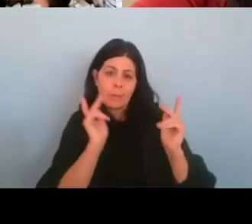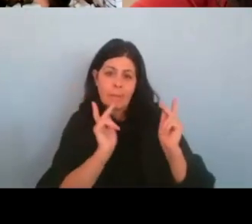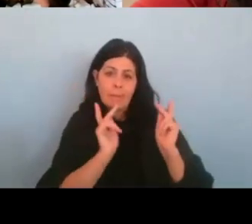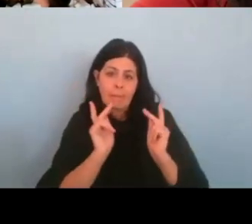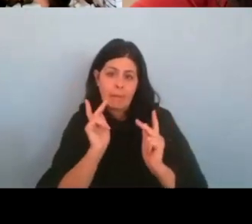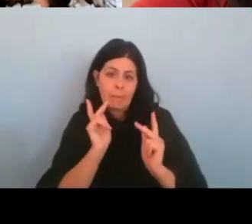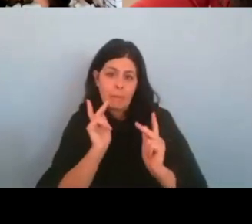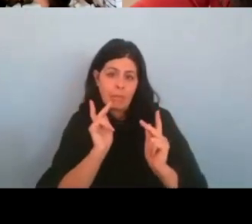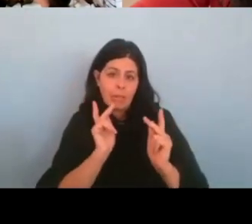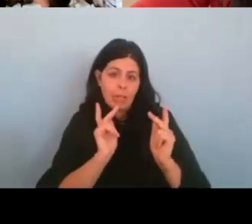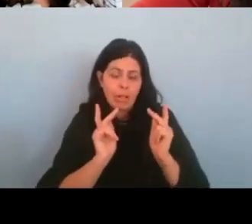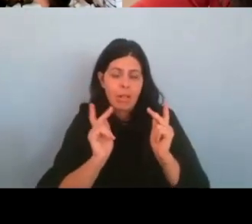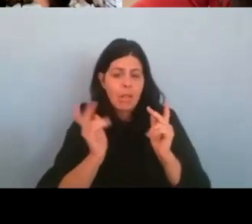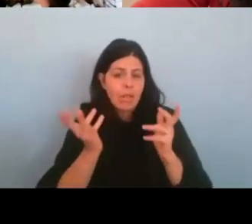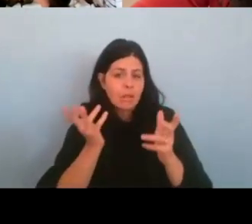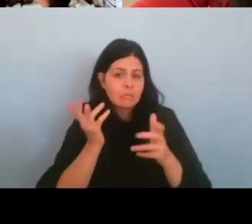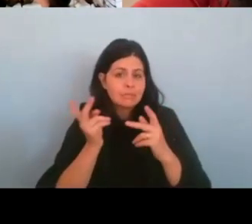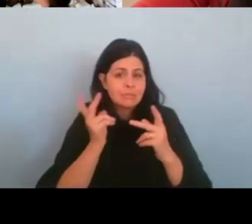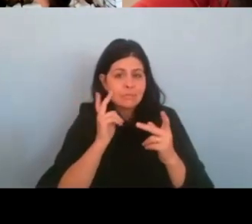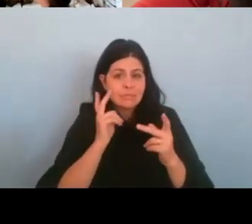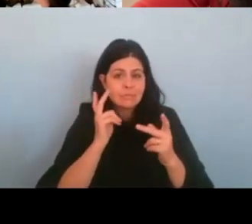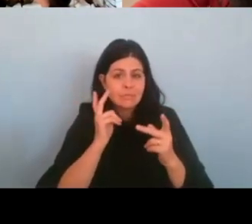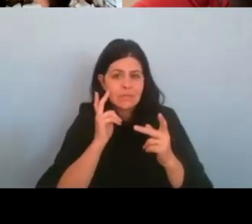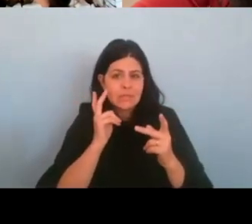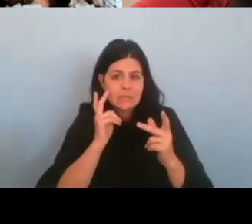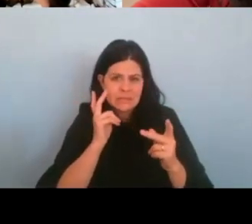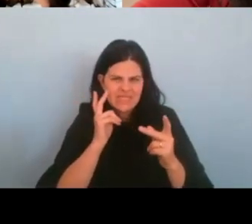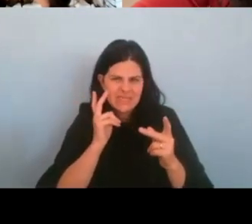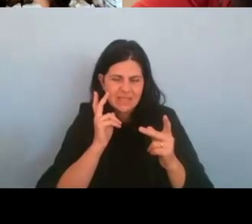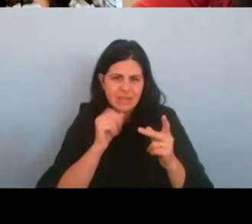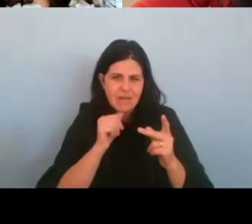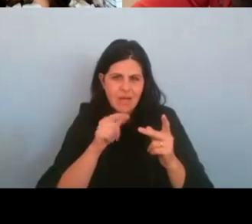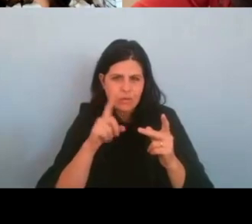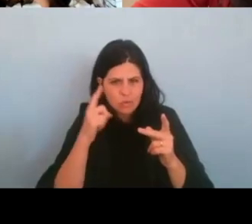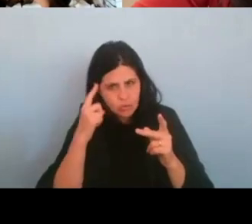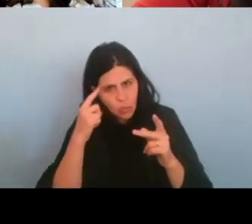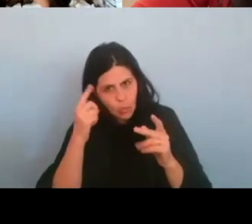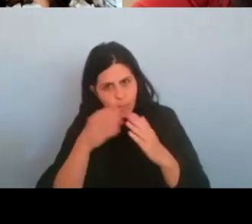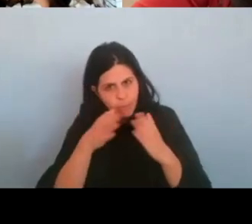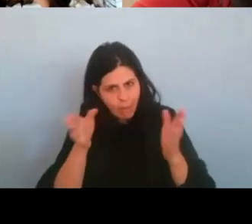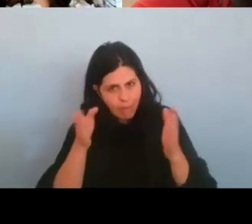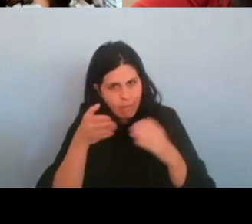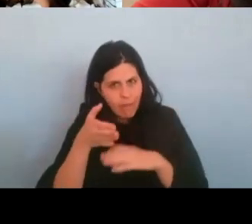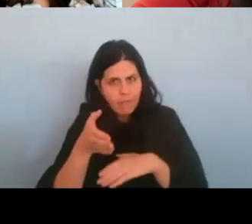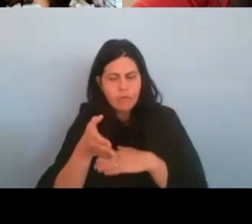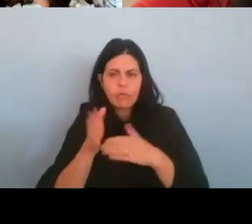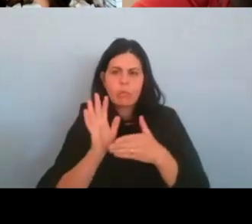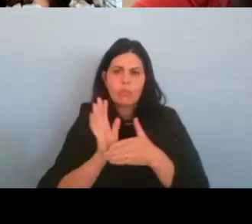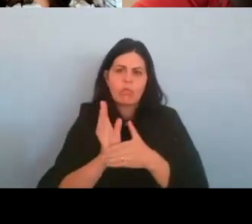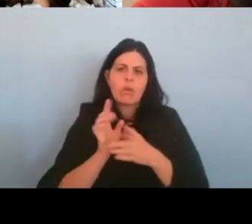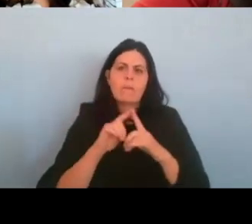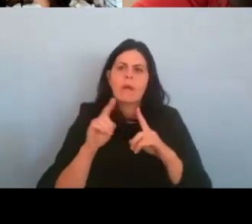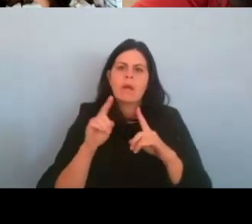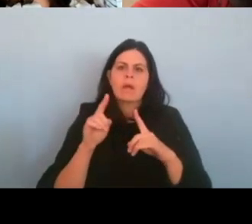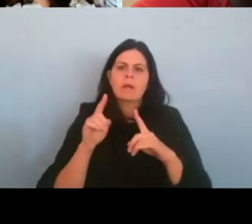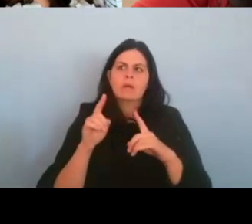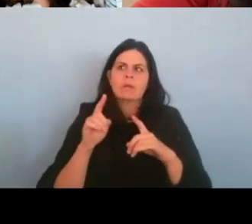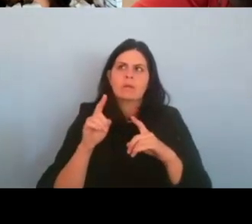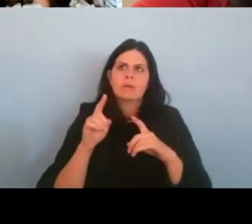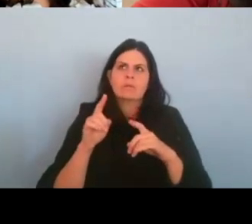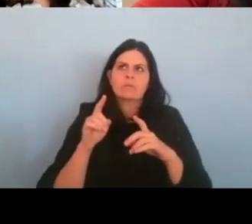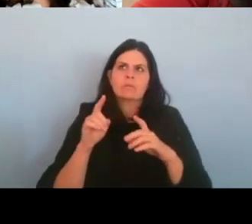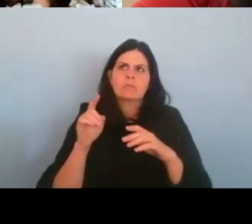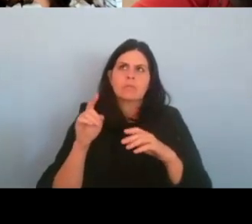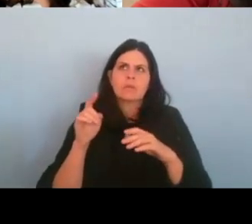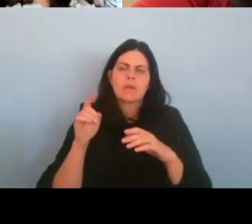like, see, like, that they have not just an open mind after seeing the movie, but I hope they walk away knowing that they saw a,